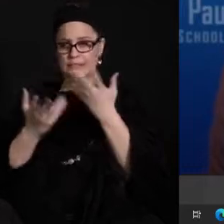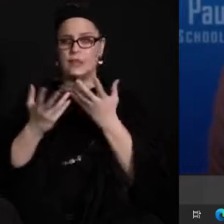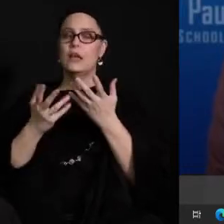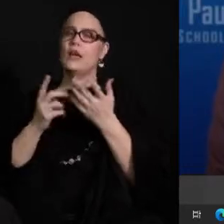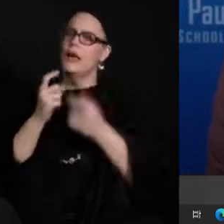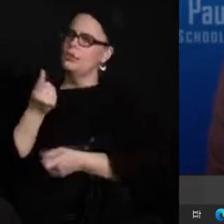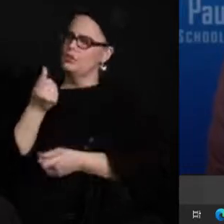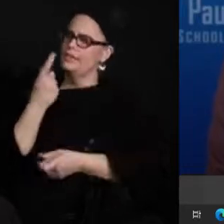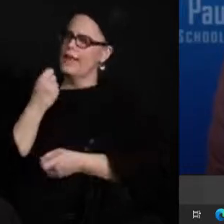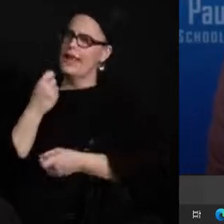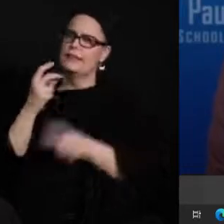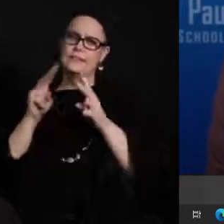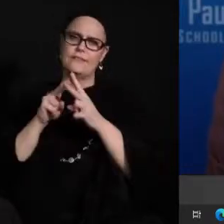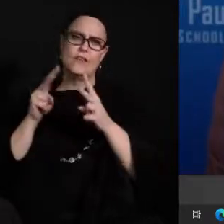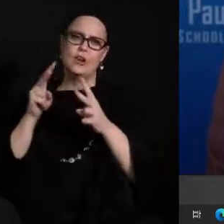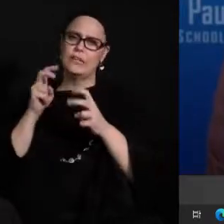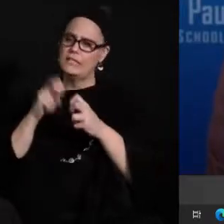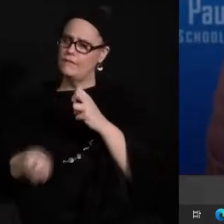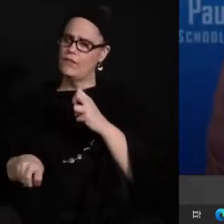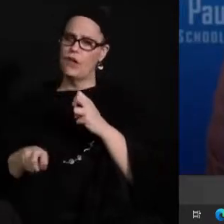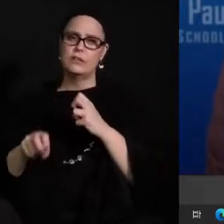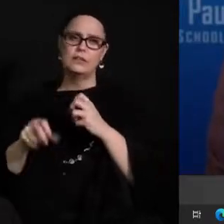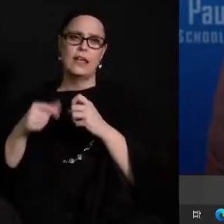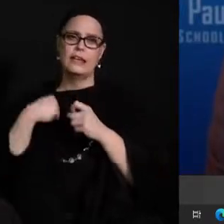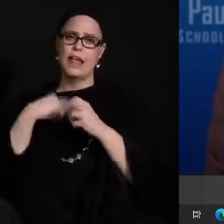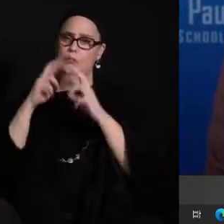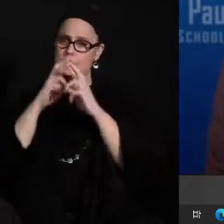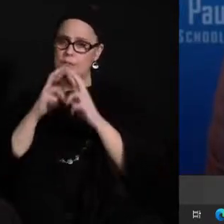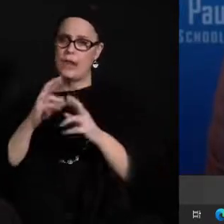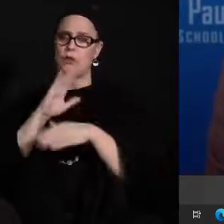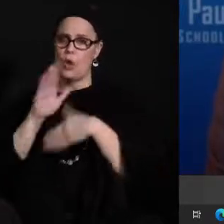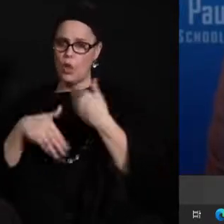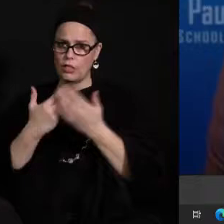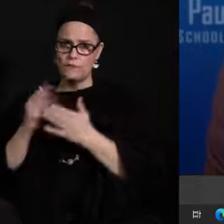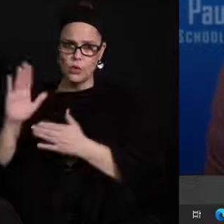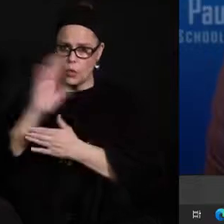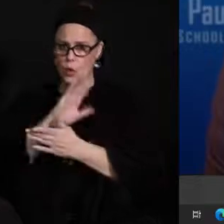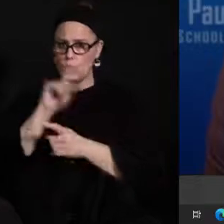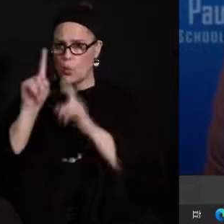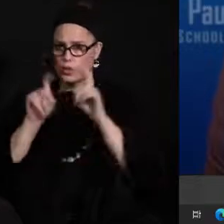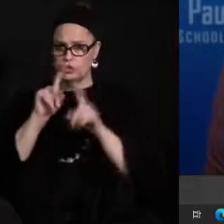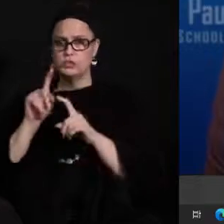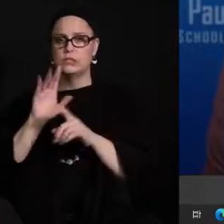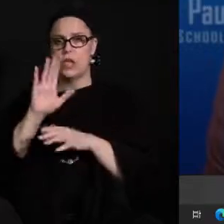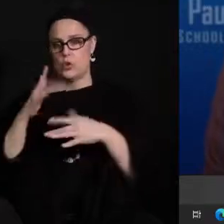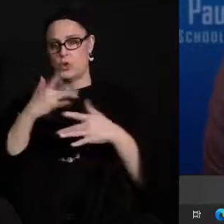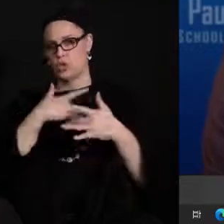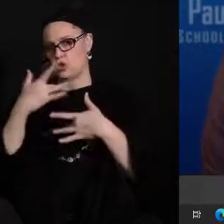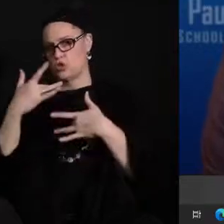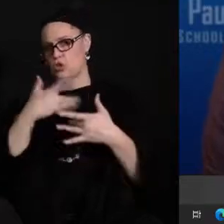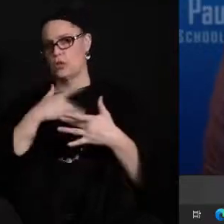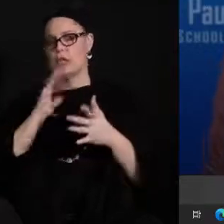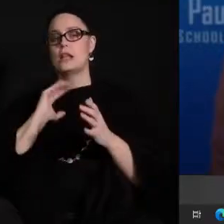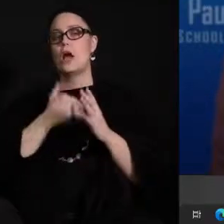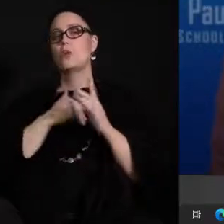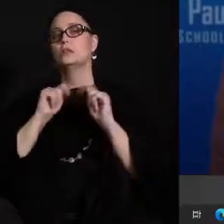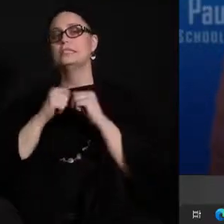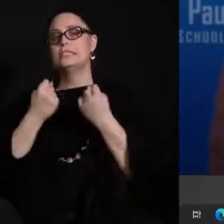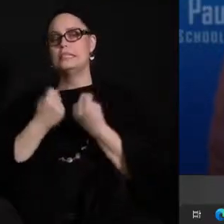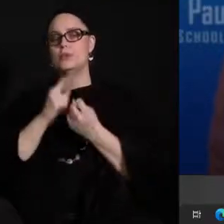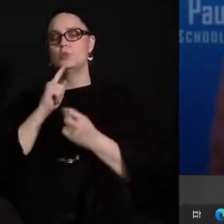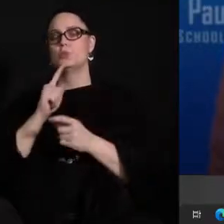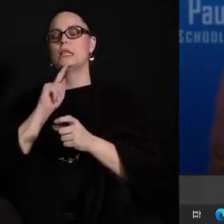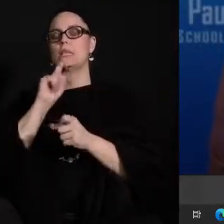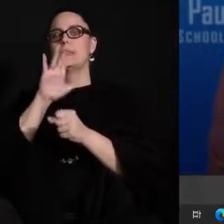please know that i respect the questions that you have the the concerns that you have and our team is committed to working